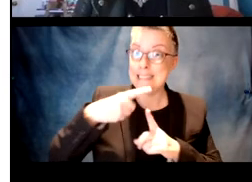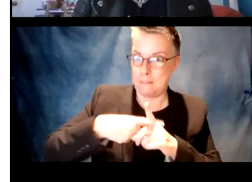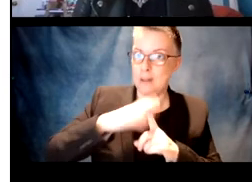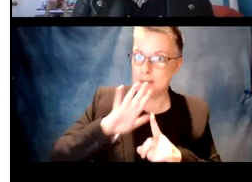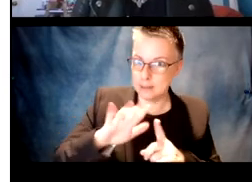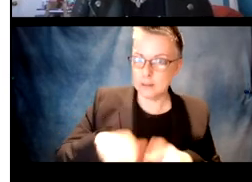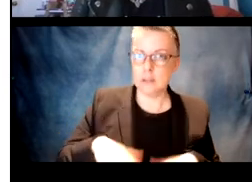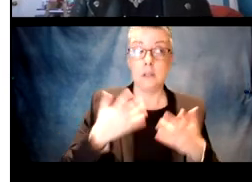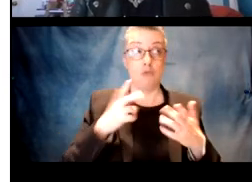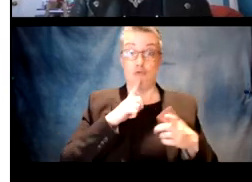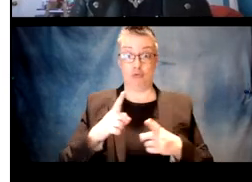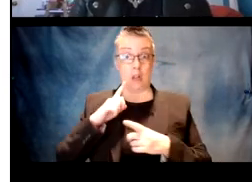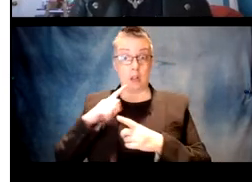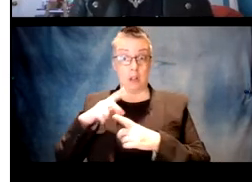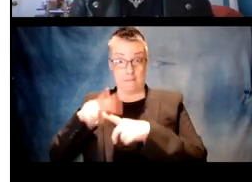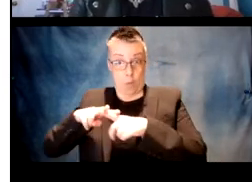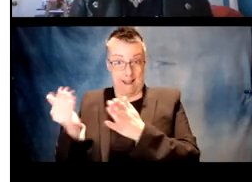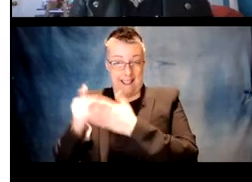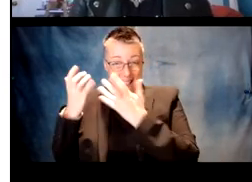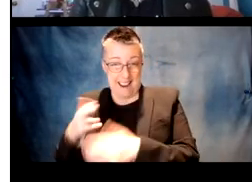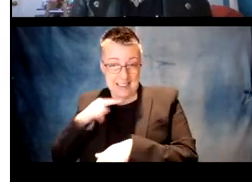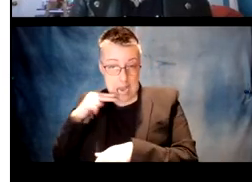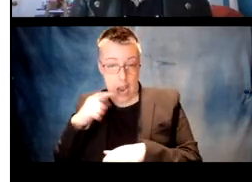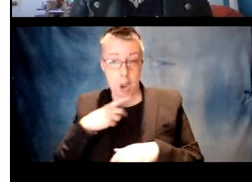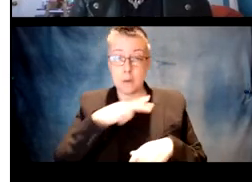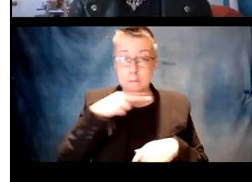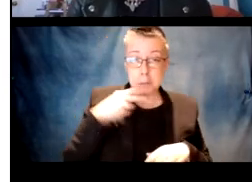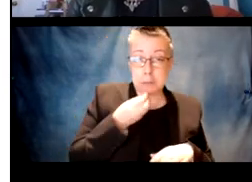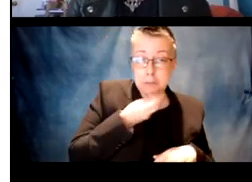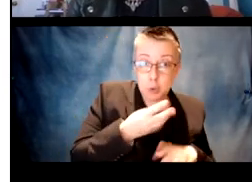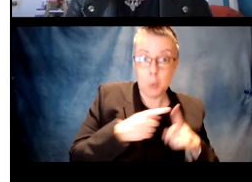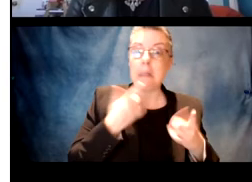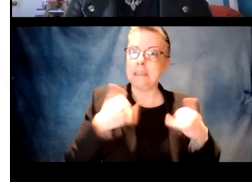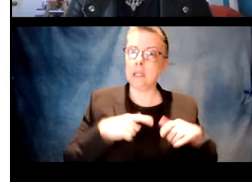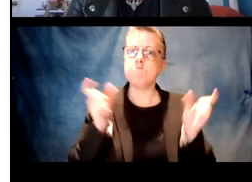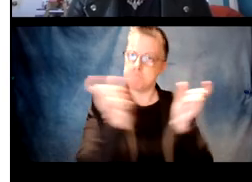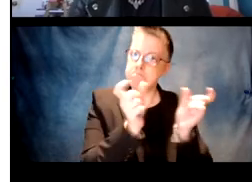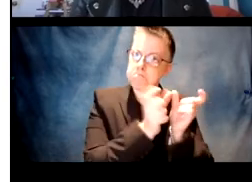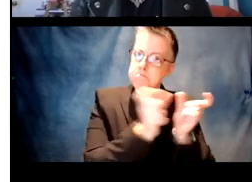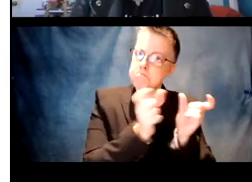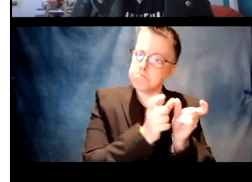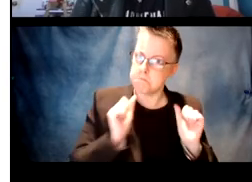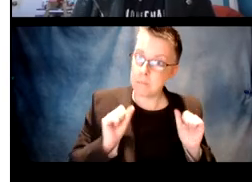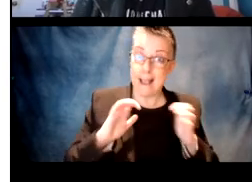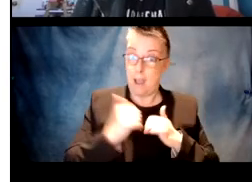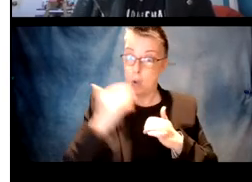in reception. They're doing this at 16 months. They're doing this before they have many verbs in their vocabulary.